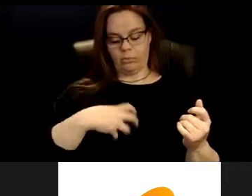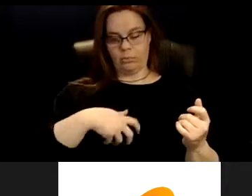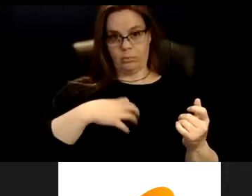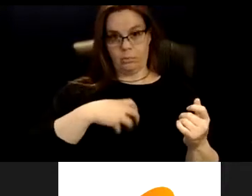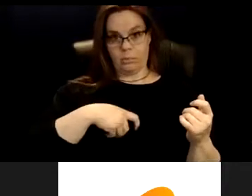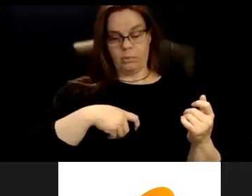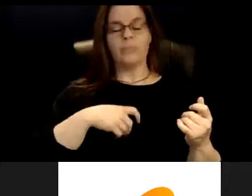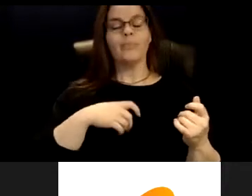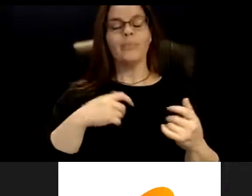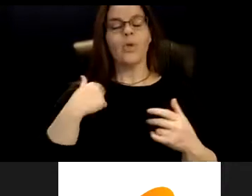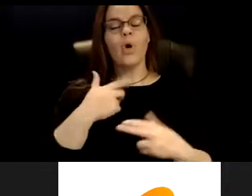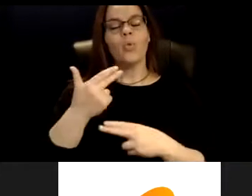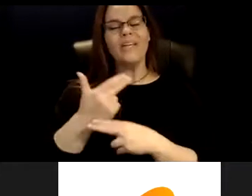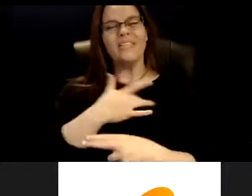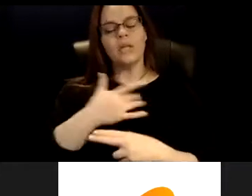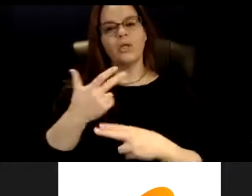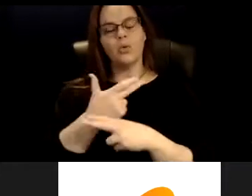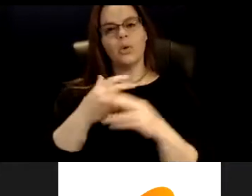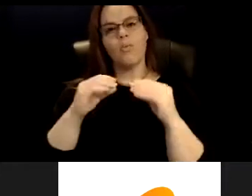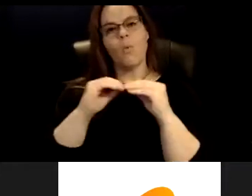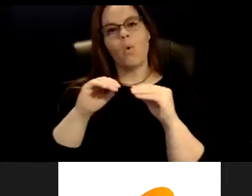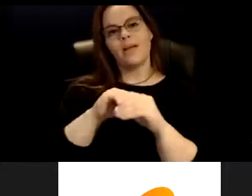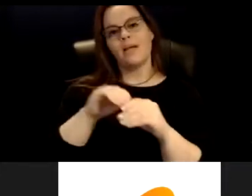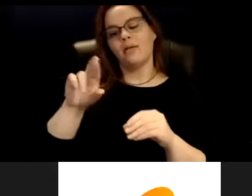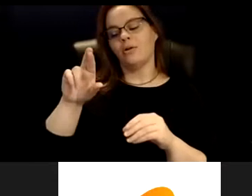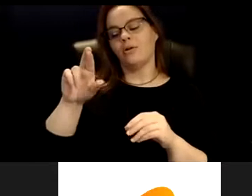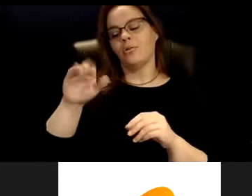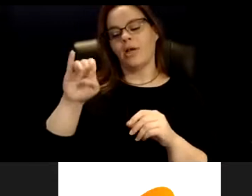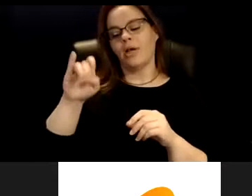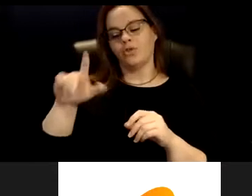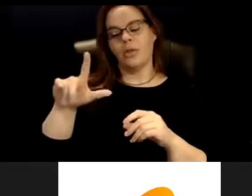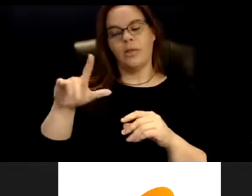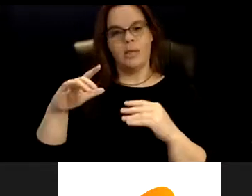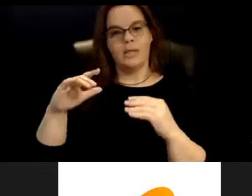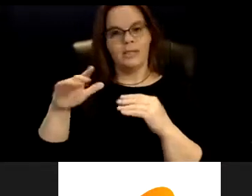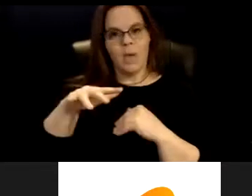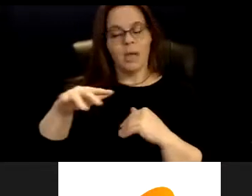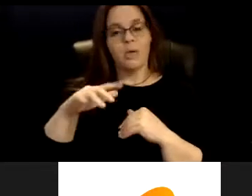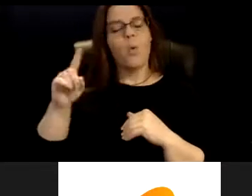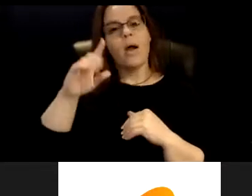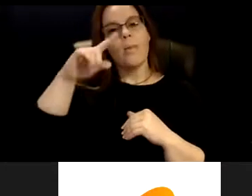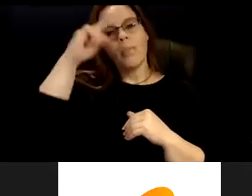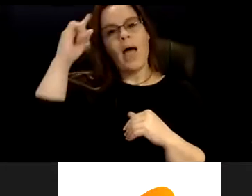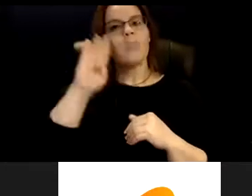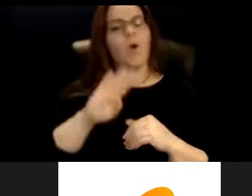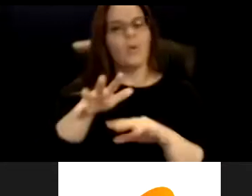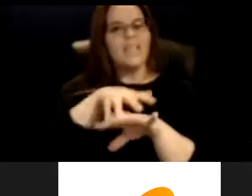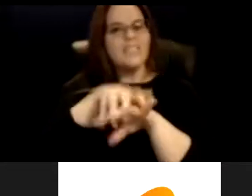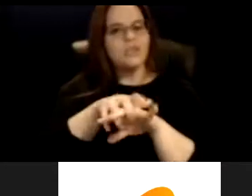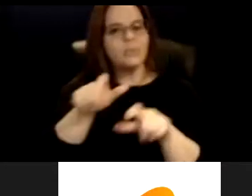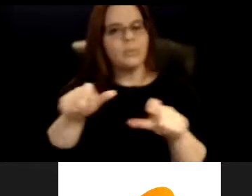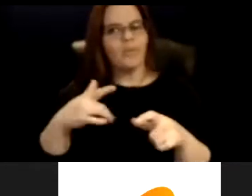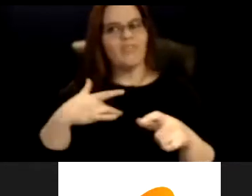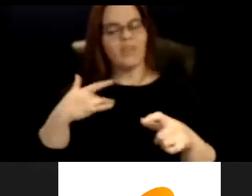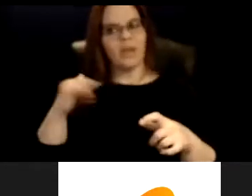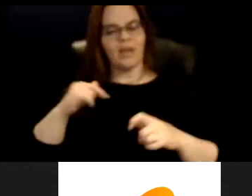equity spaces around how black, brown, indigenous folks feel like they have to perform a certain set of